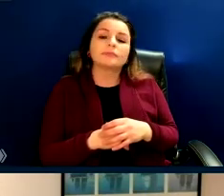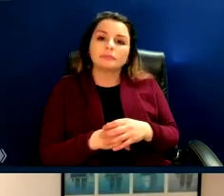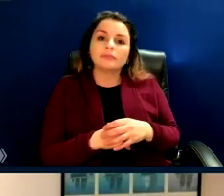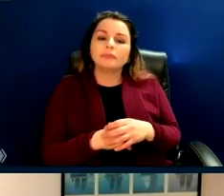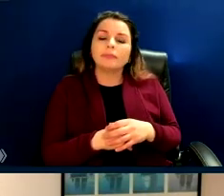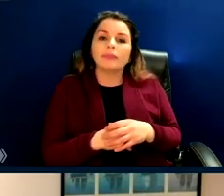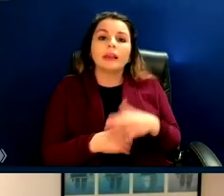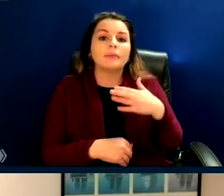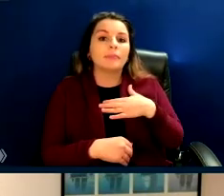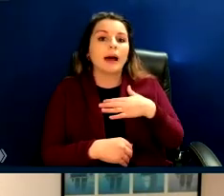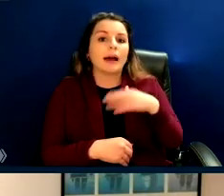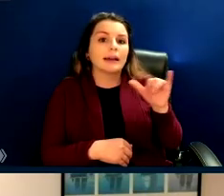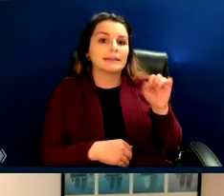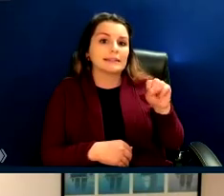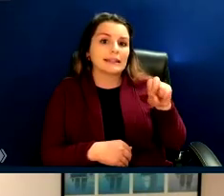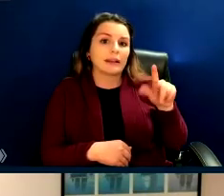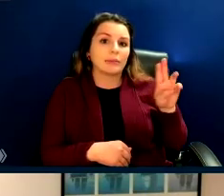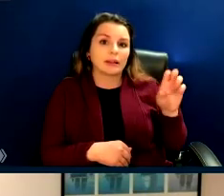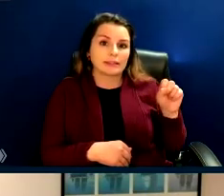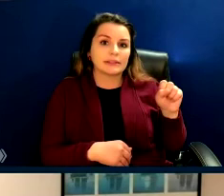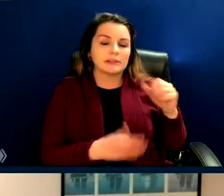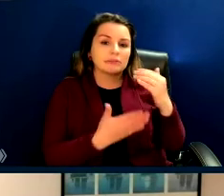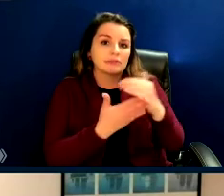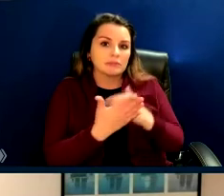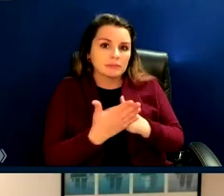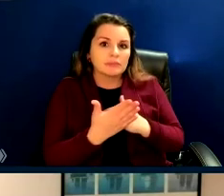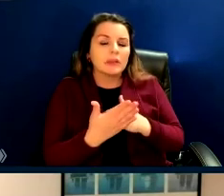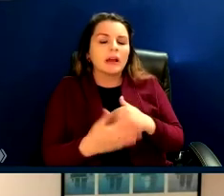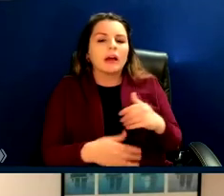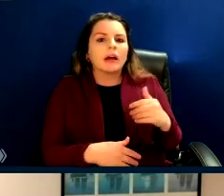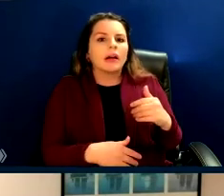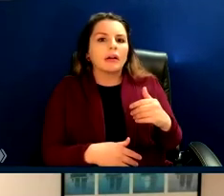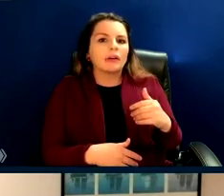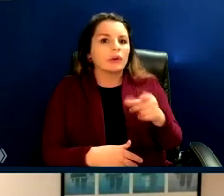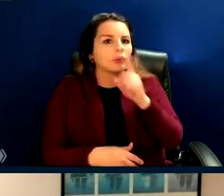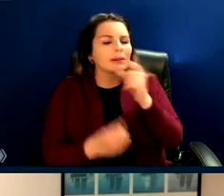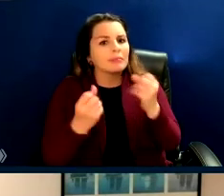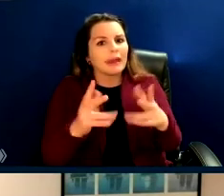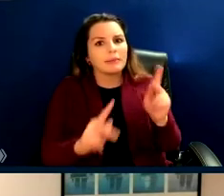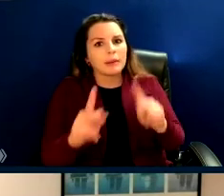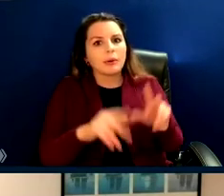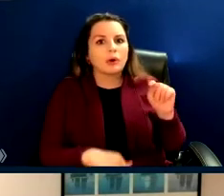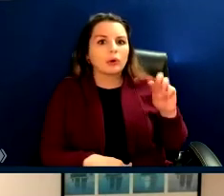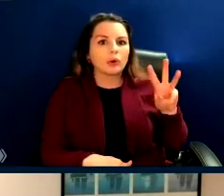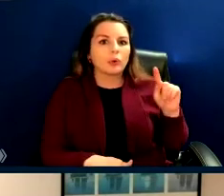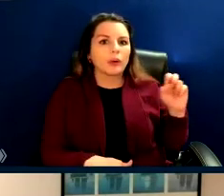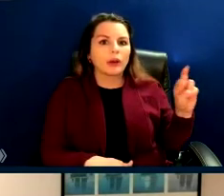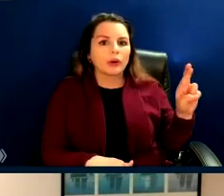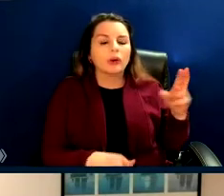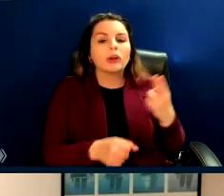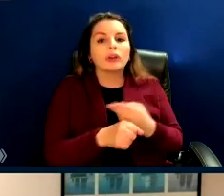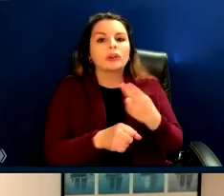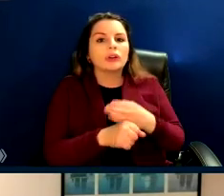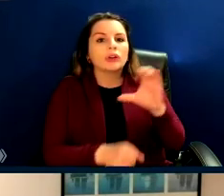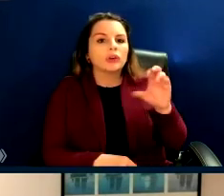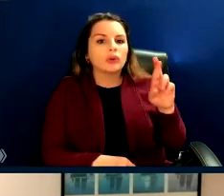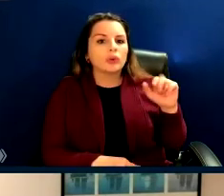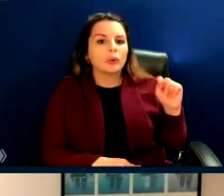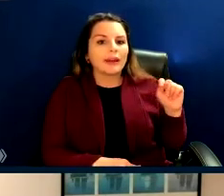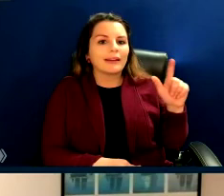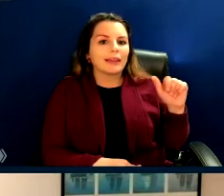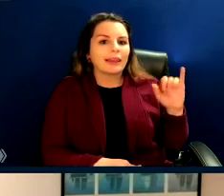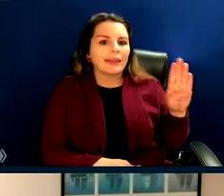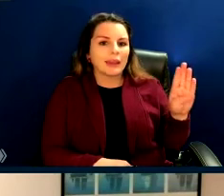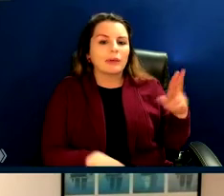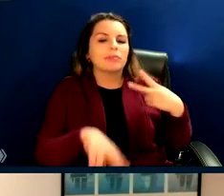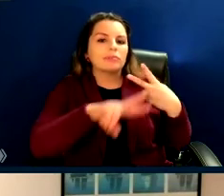tried to share with you and certainly there are a lot of people on Twitter under the crit lib hashtag. There are a